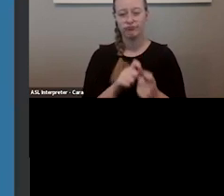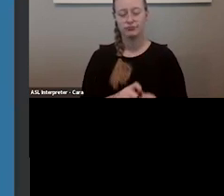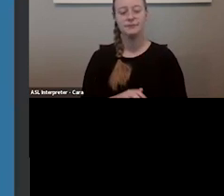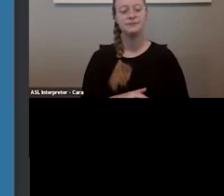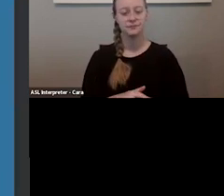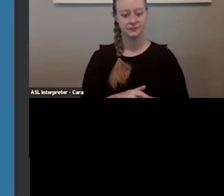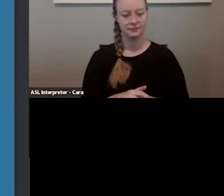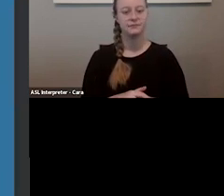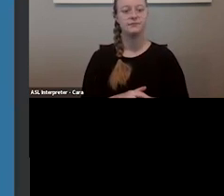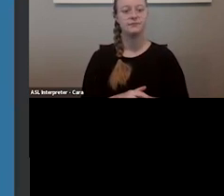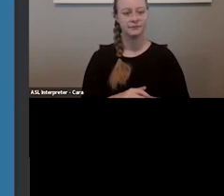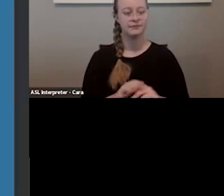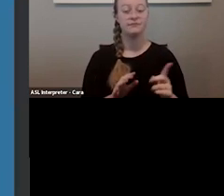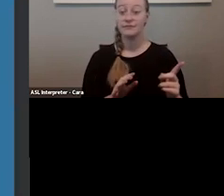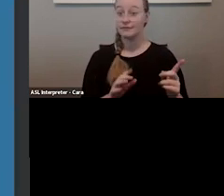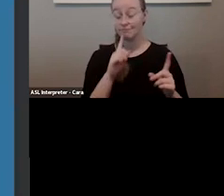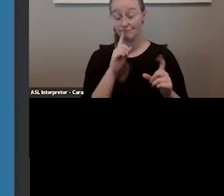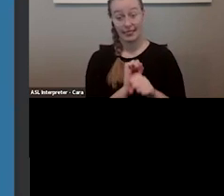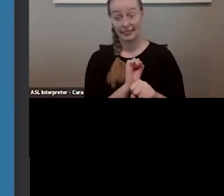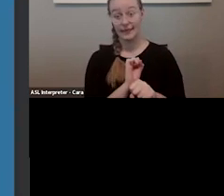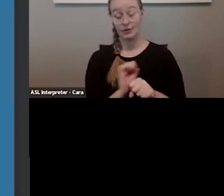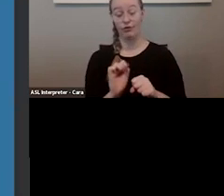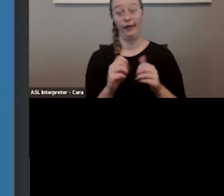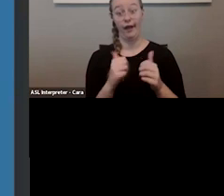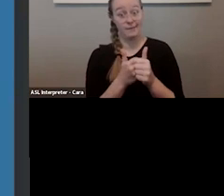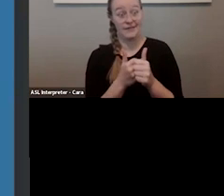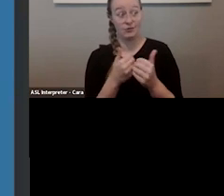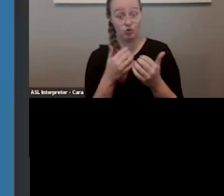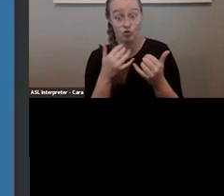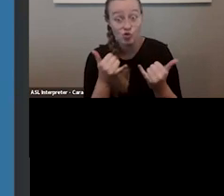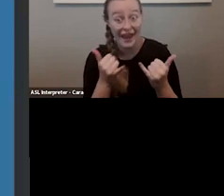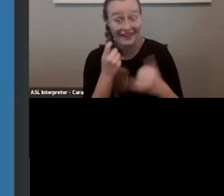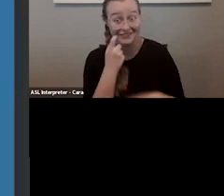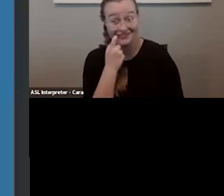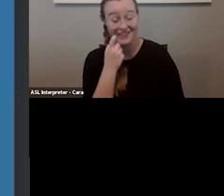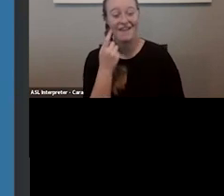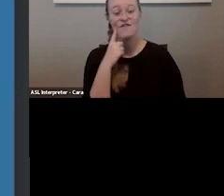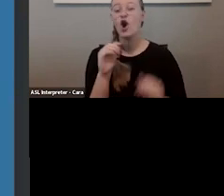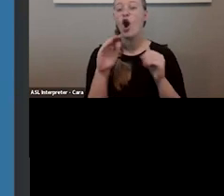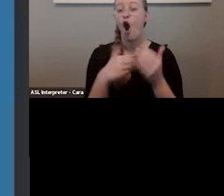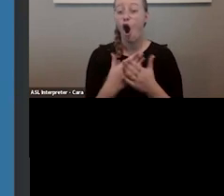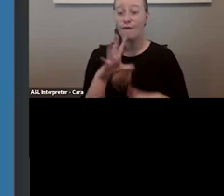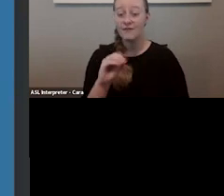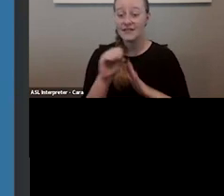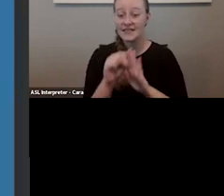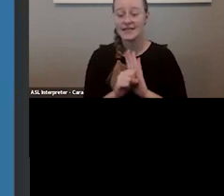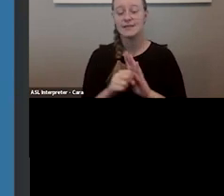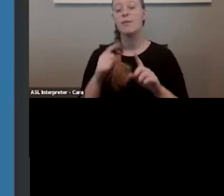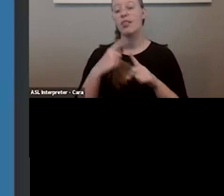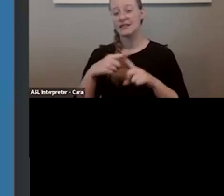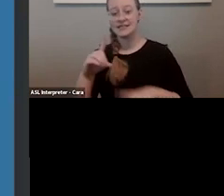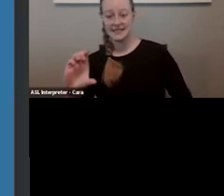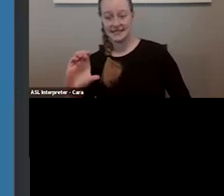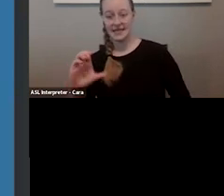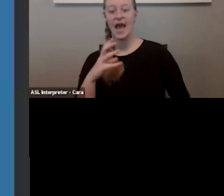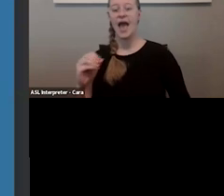These are literally just updated today for all 50 states plus the District of Columbia and